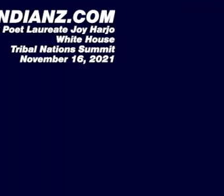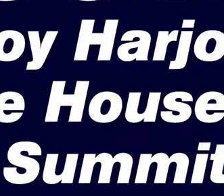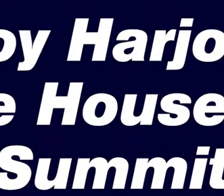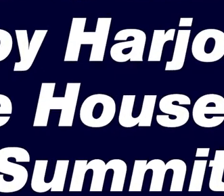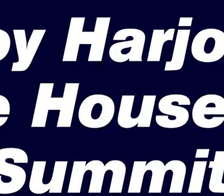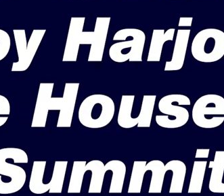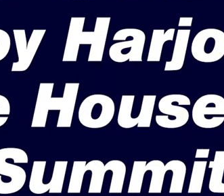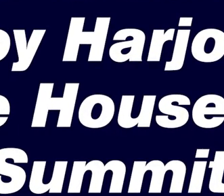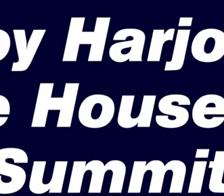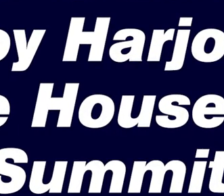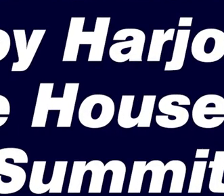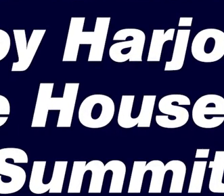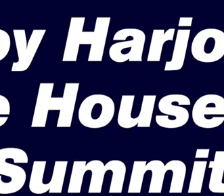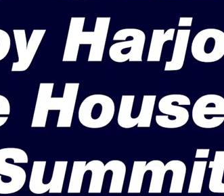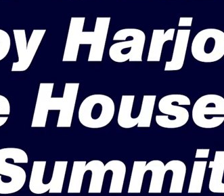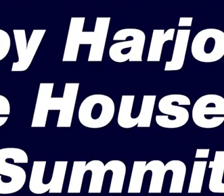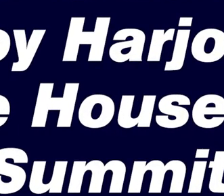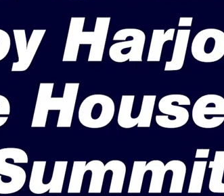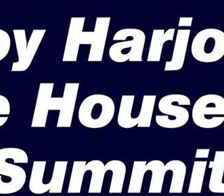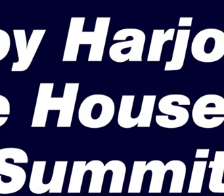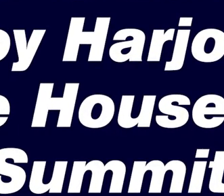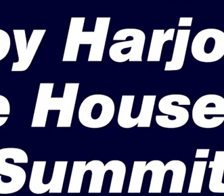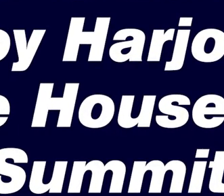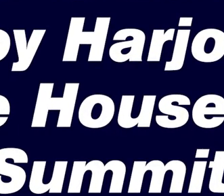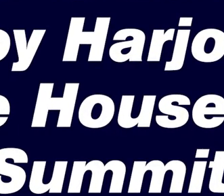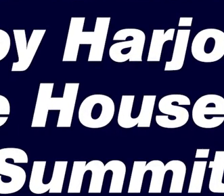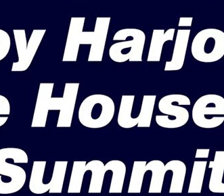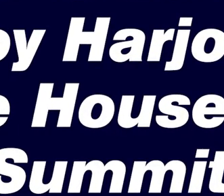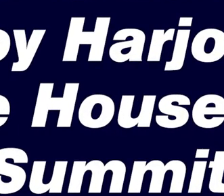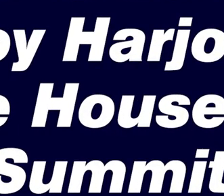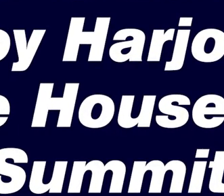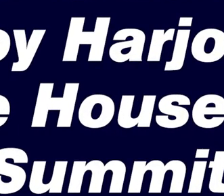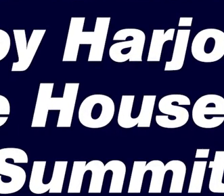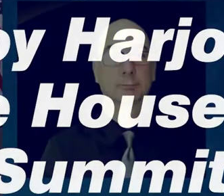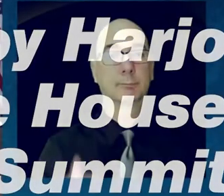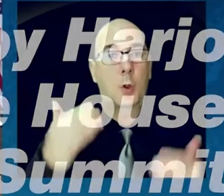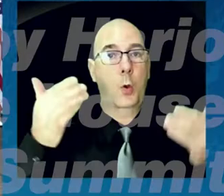Please welcome U.S. Poet Laureate Joy Harjo.